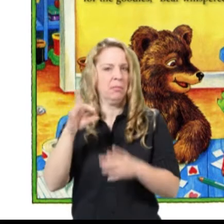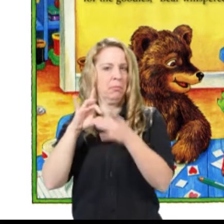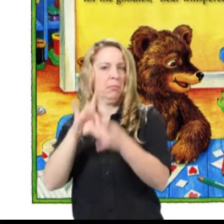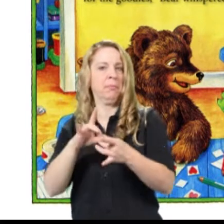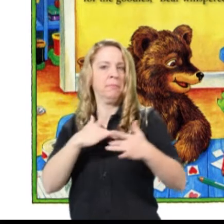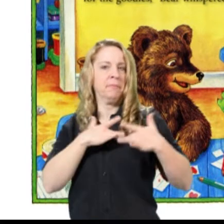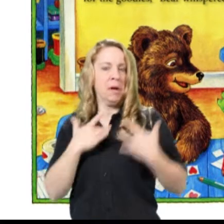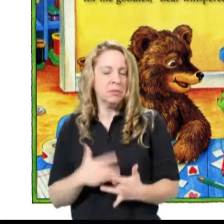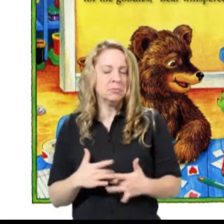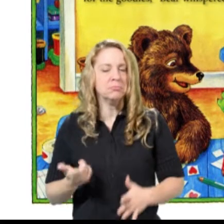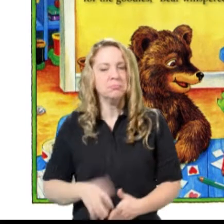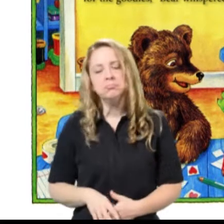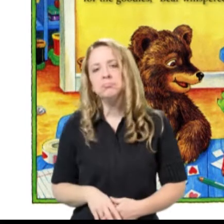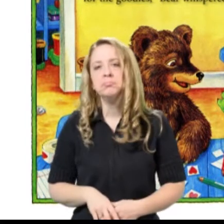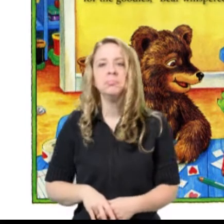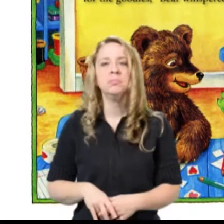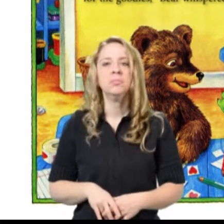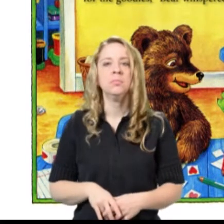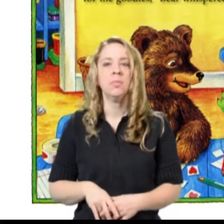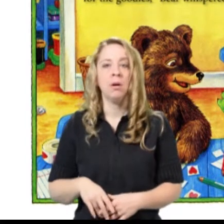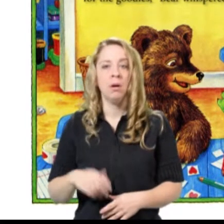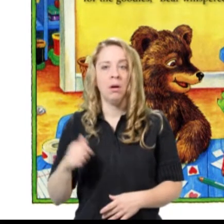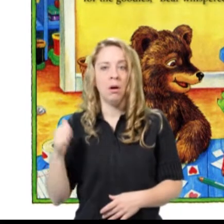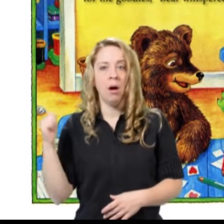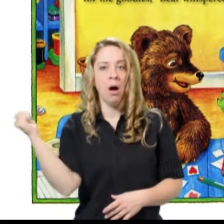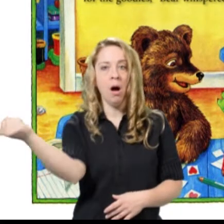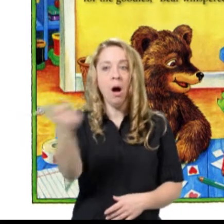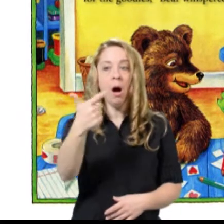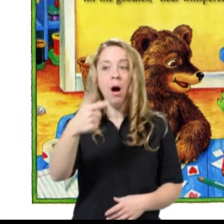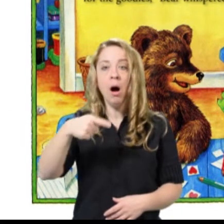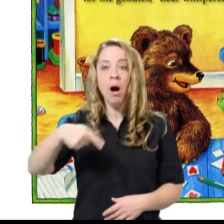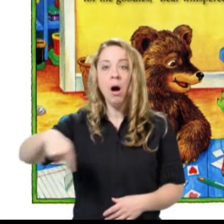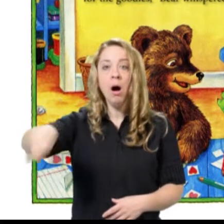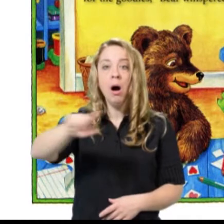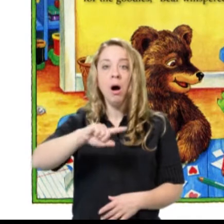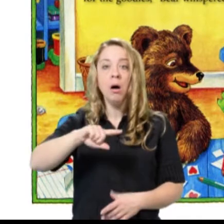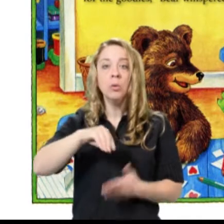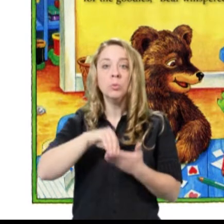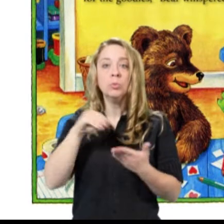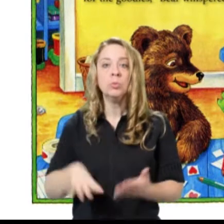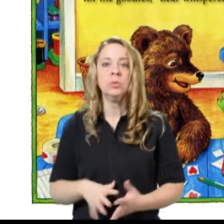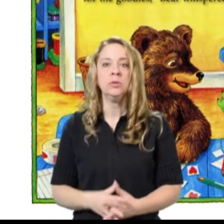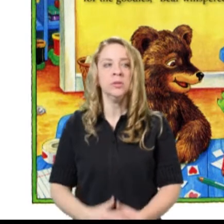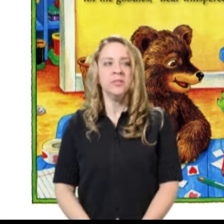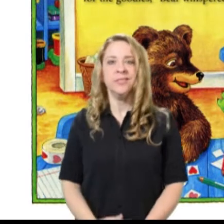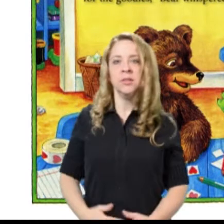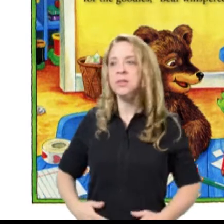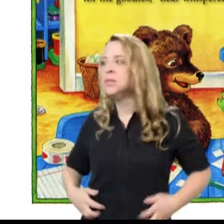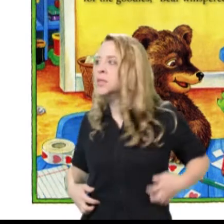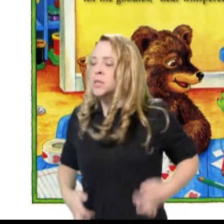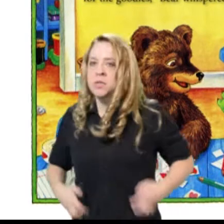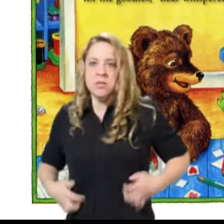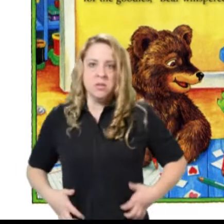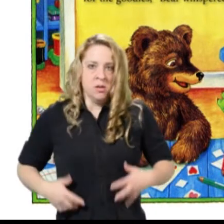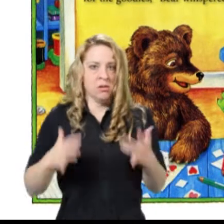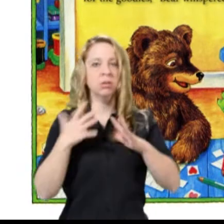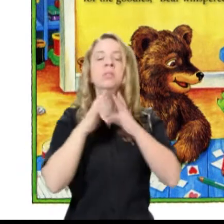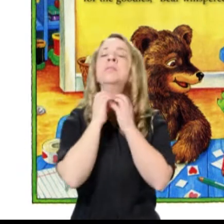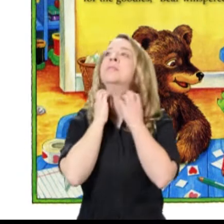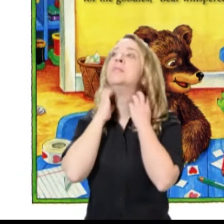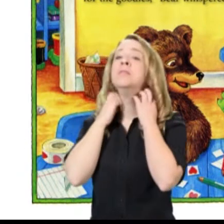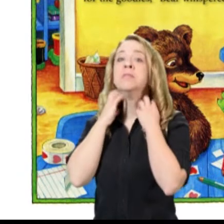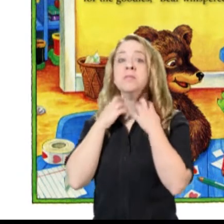At school, Mr. Owl gave the class a Valentine spelling bee and Valentine arithmetic